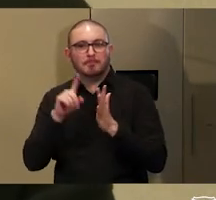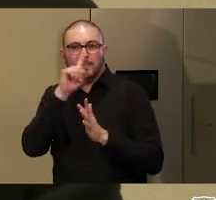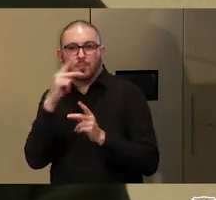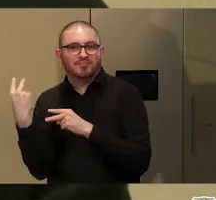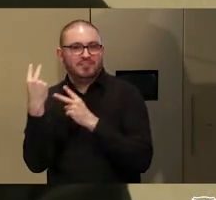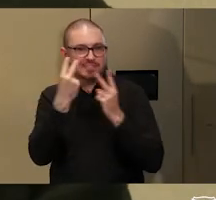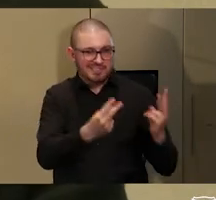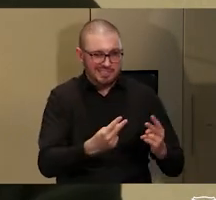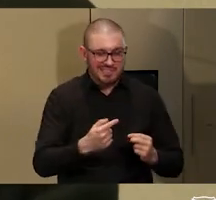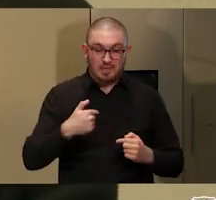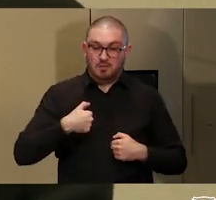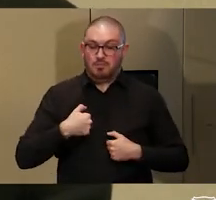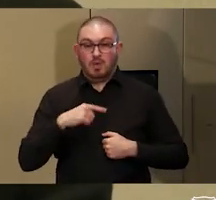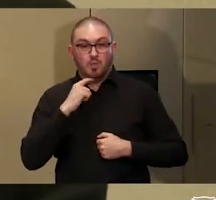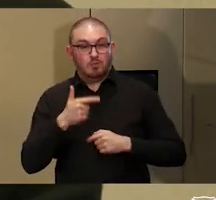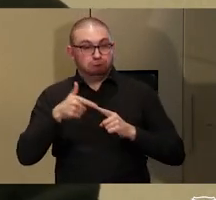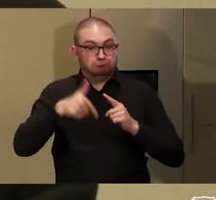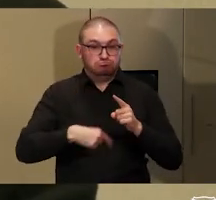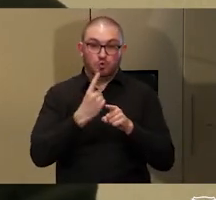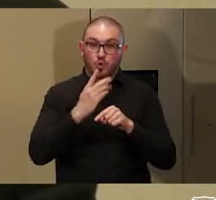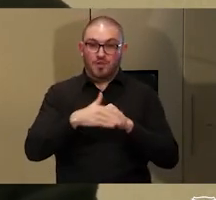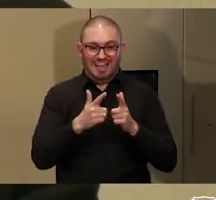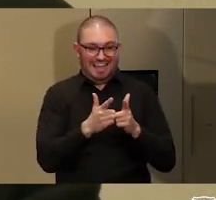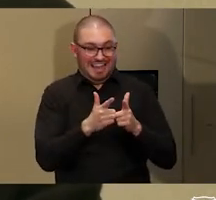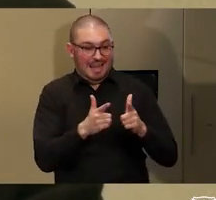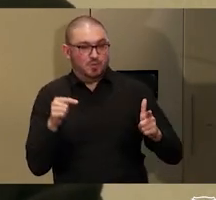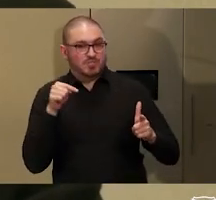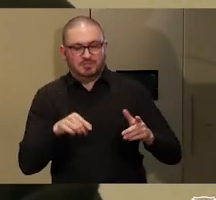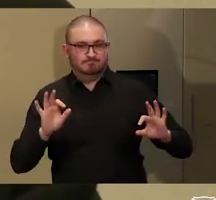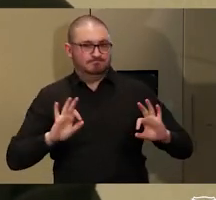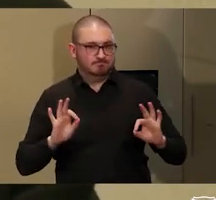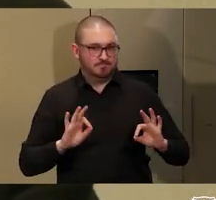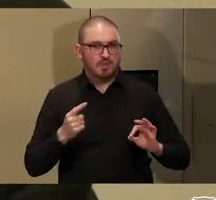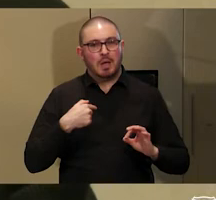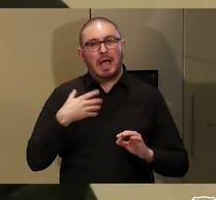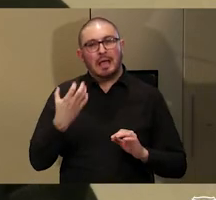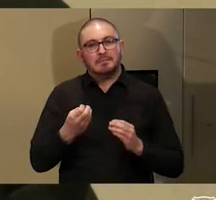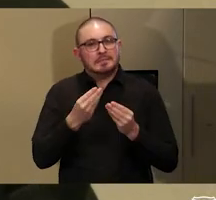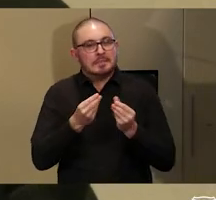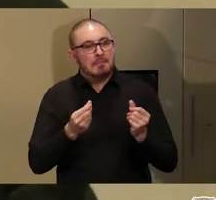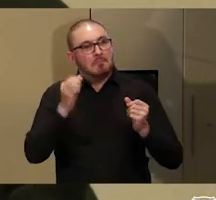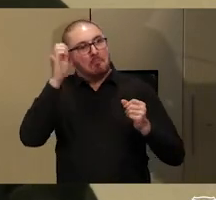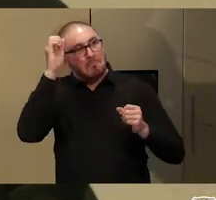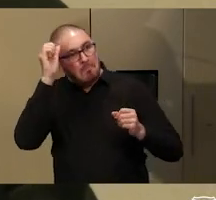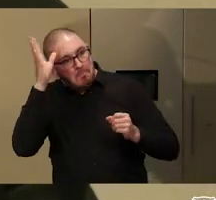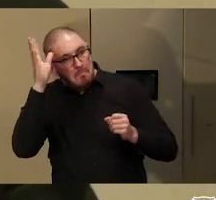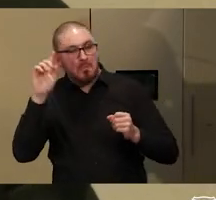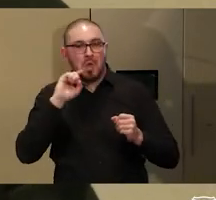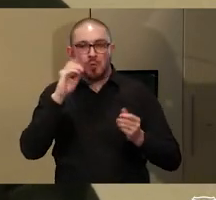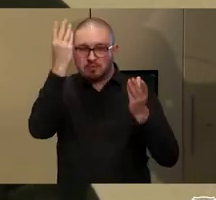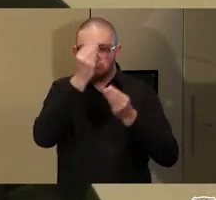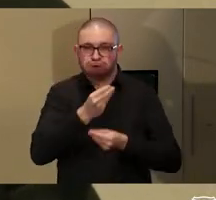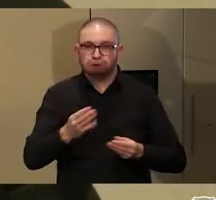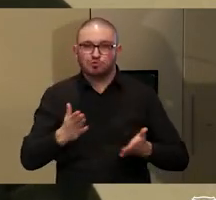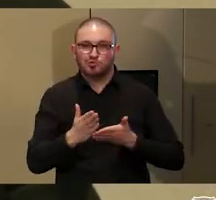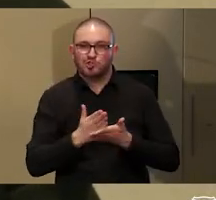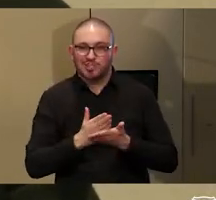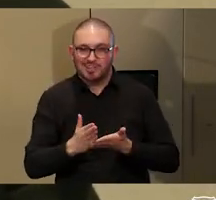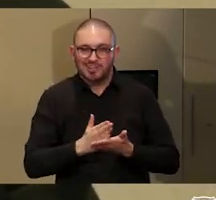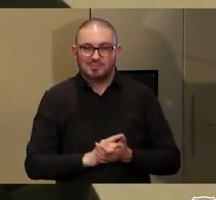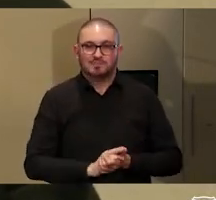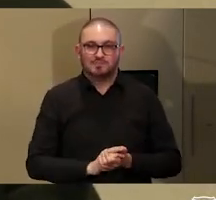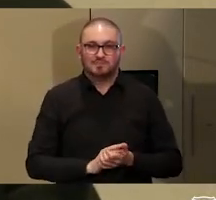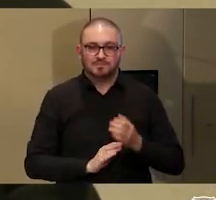speak about language as such, I do have some insights to share, and these insights